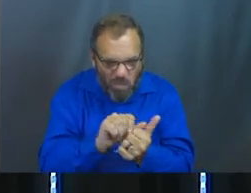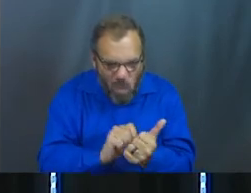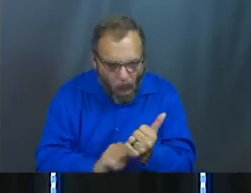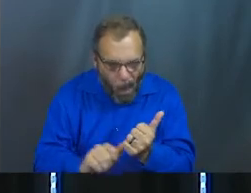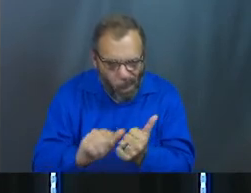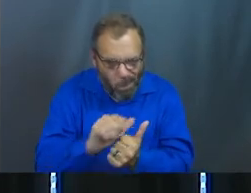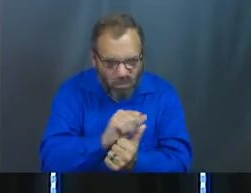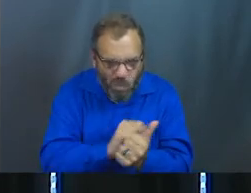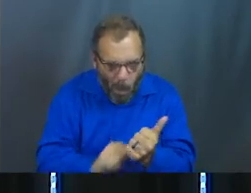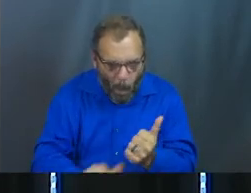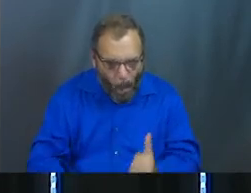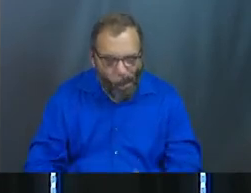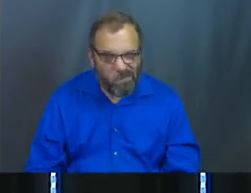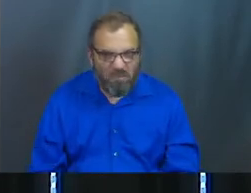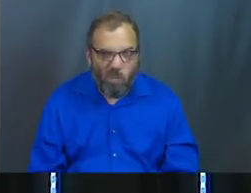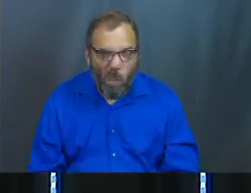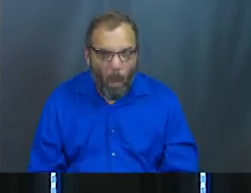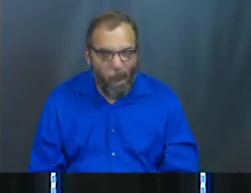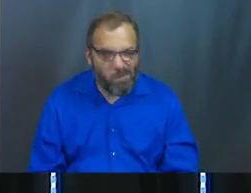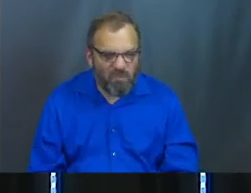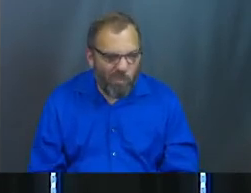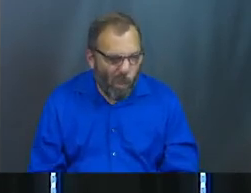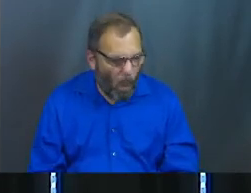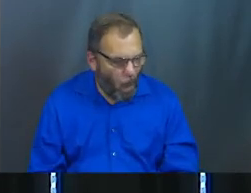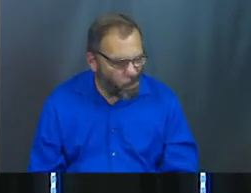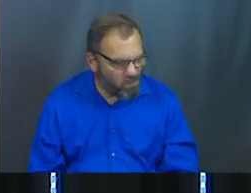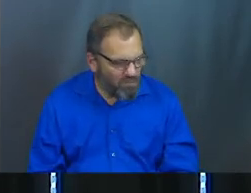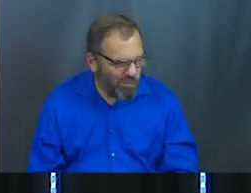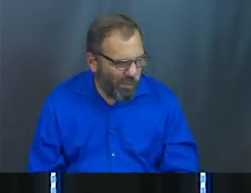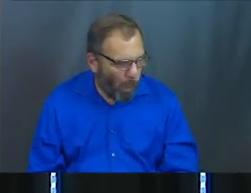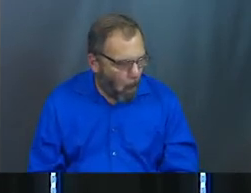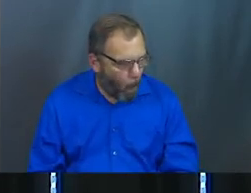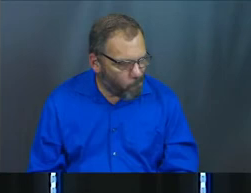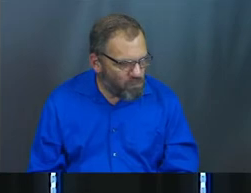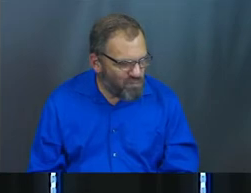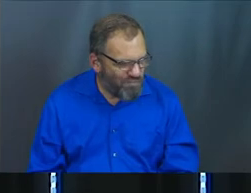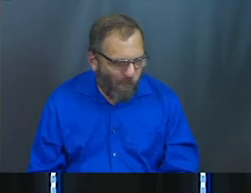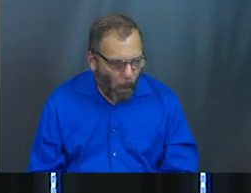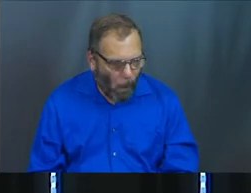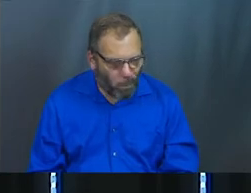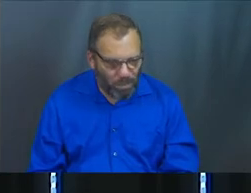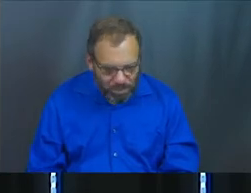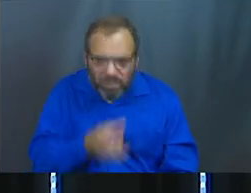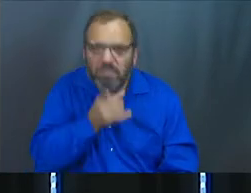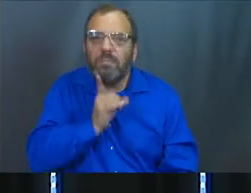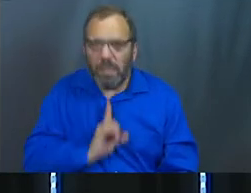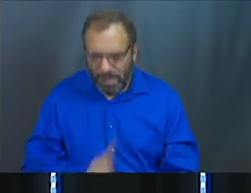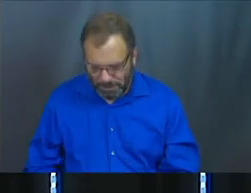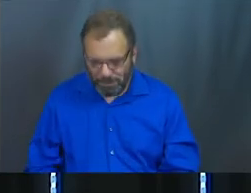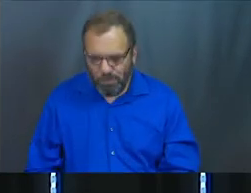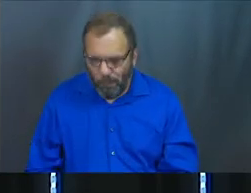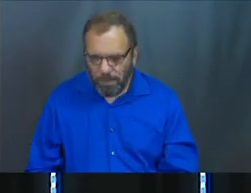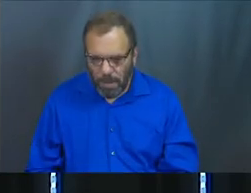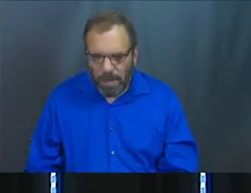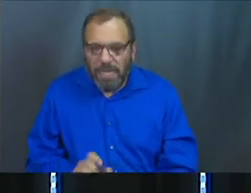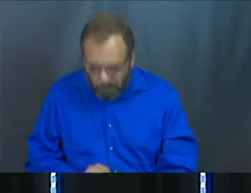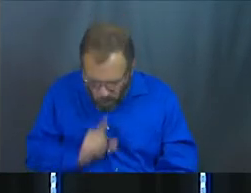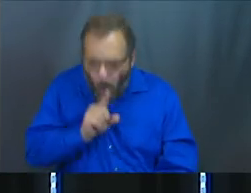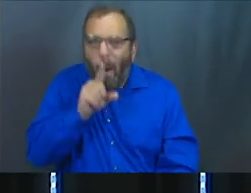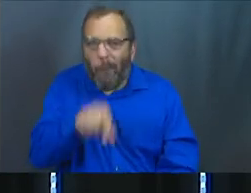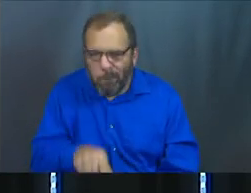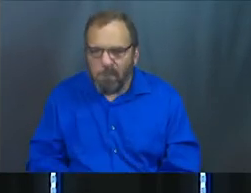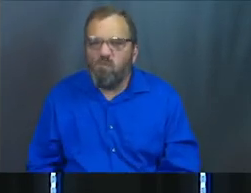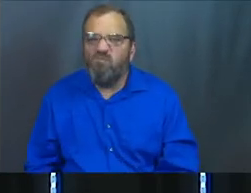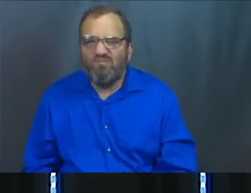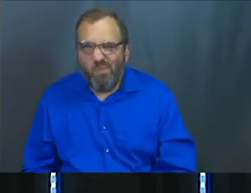know what that is? Right? So they eat the food and they swallow it down and they barf it